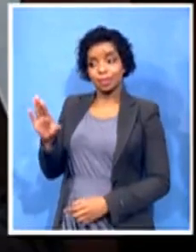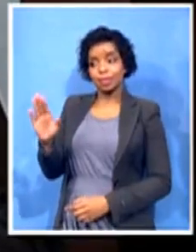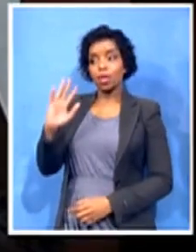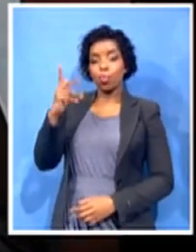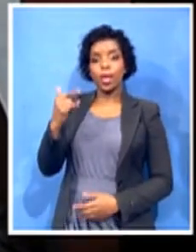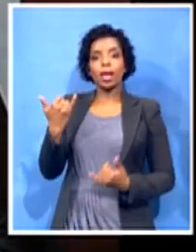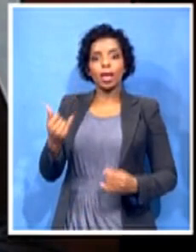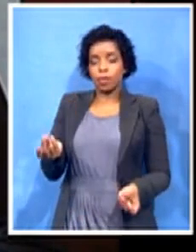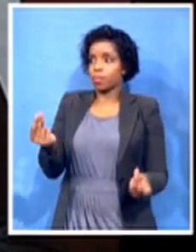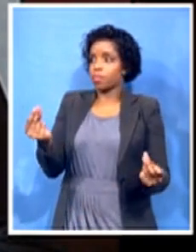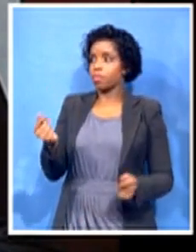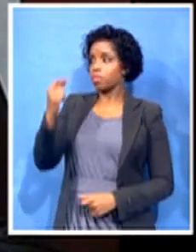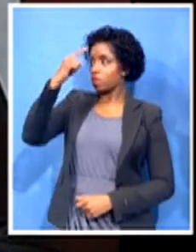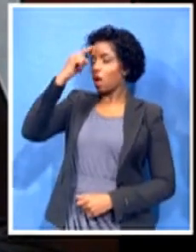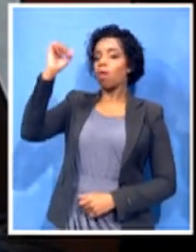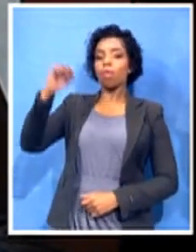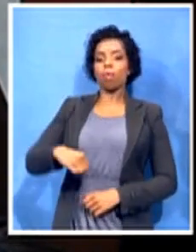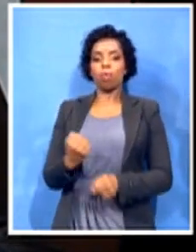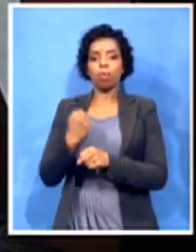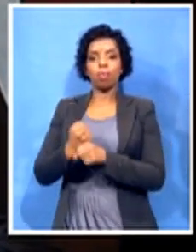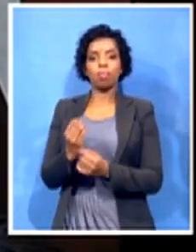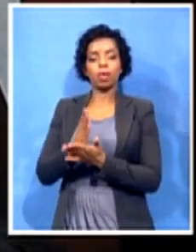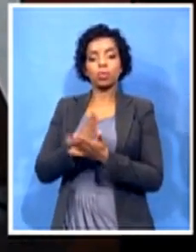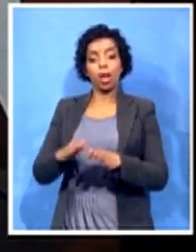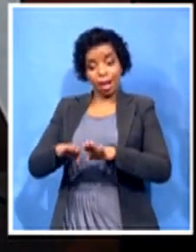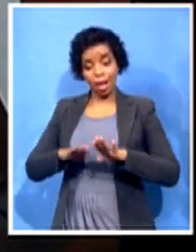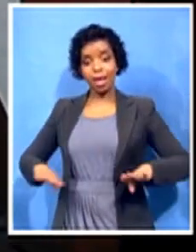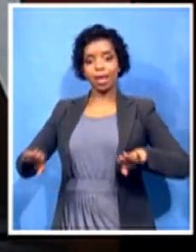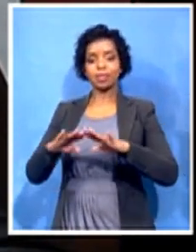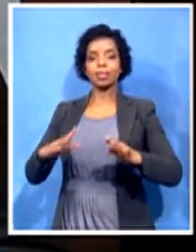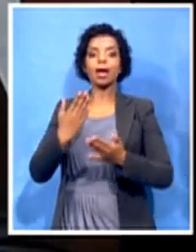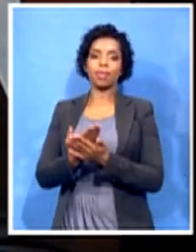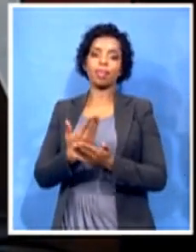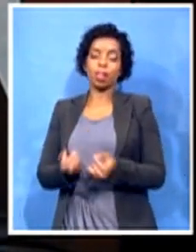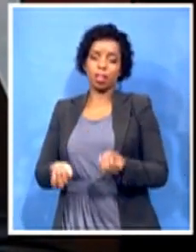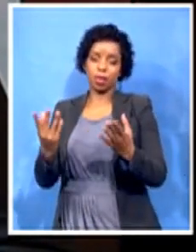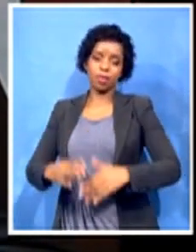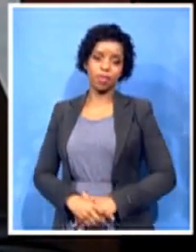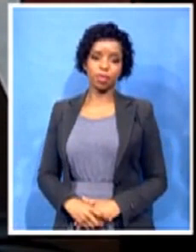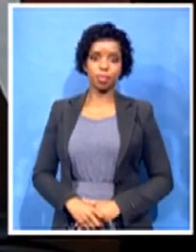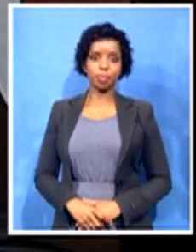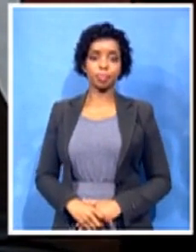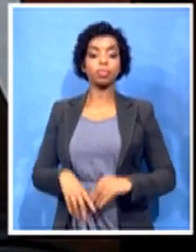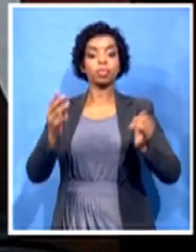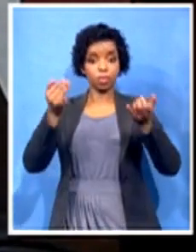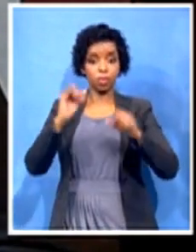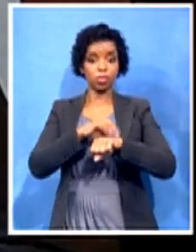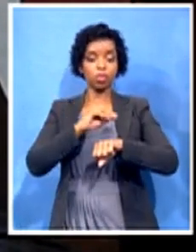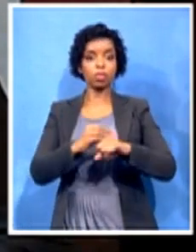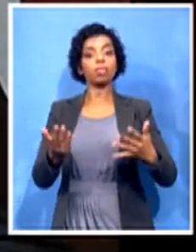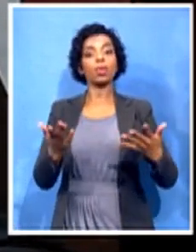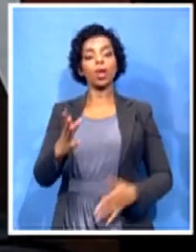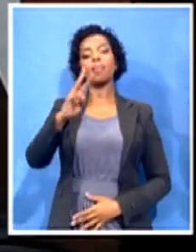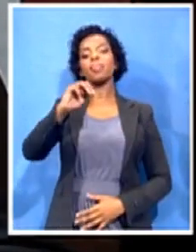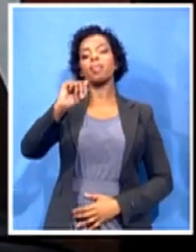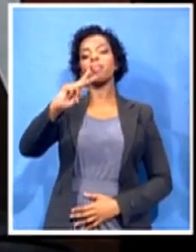available. The CMC office in Makanda has had meetings with the SUB and the local community